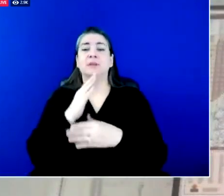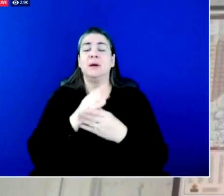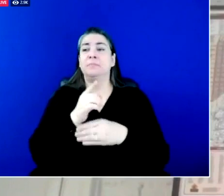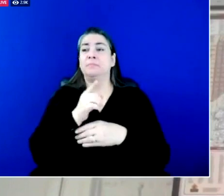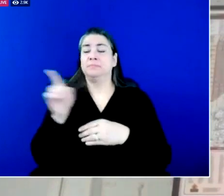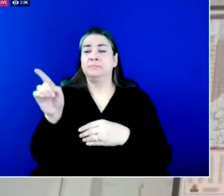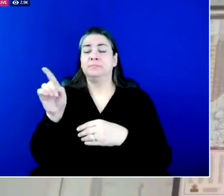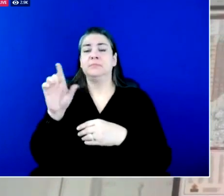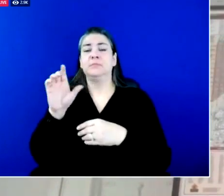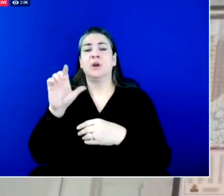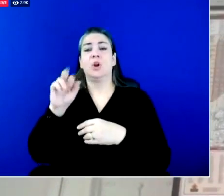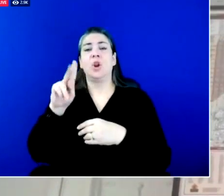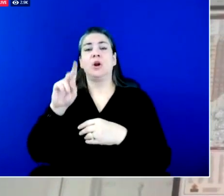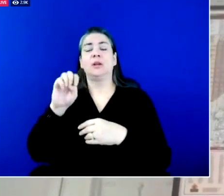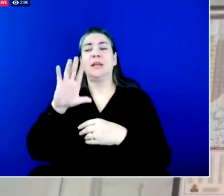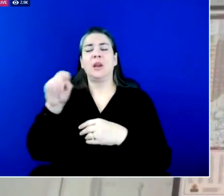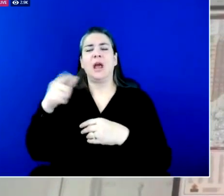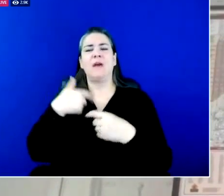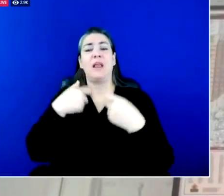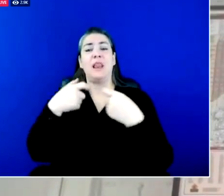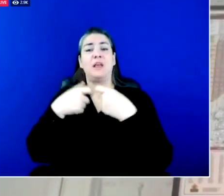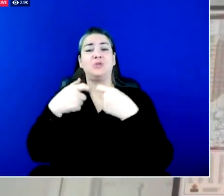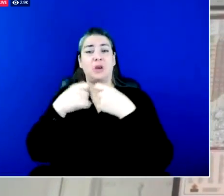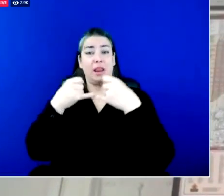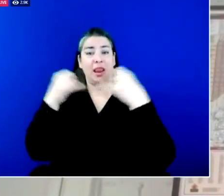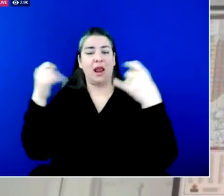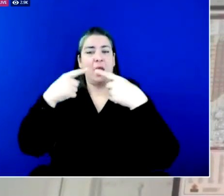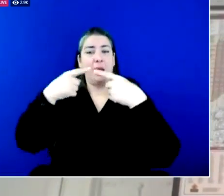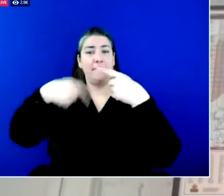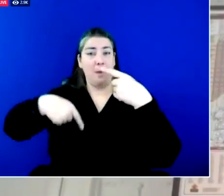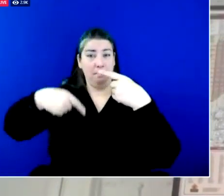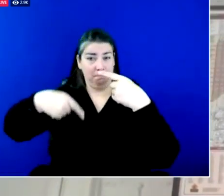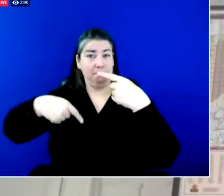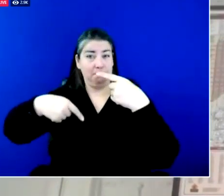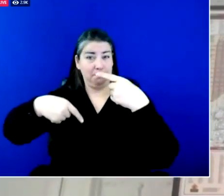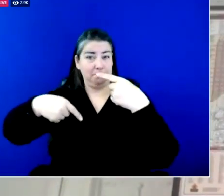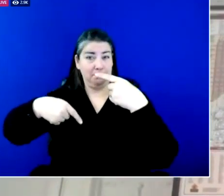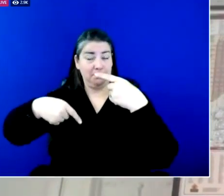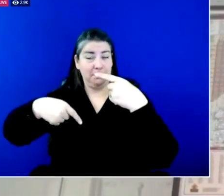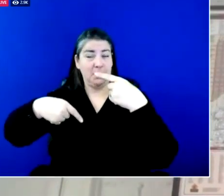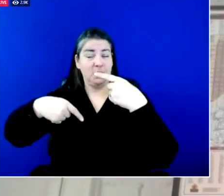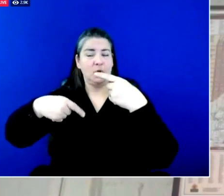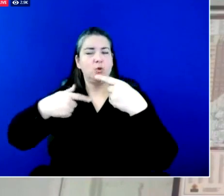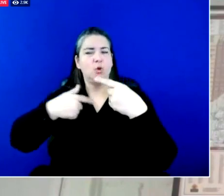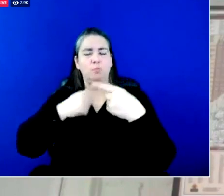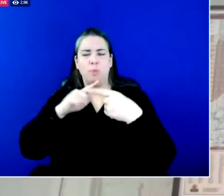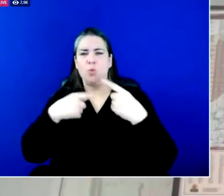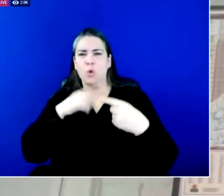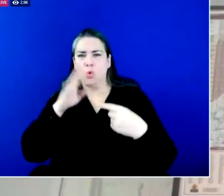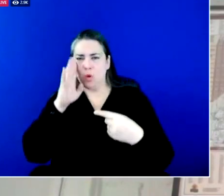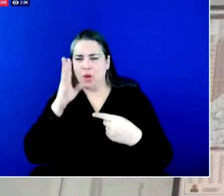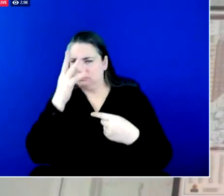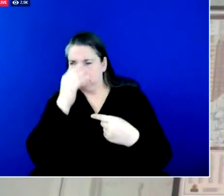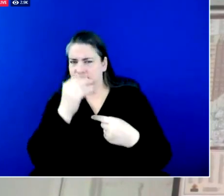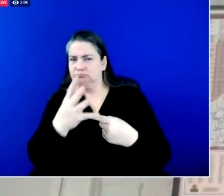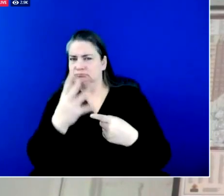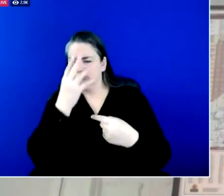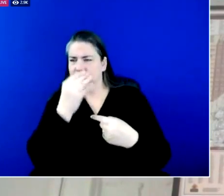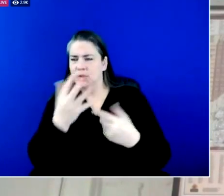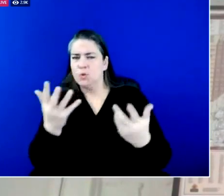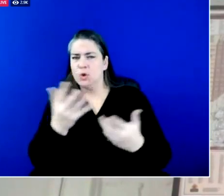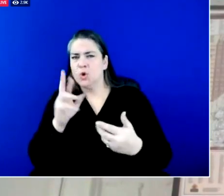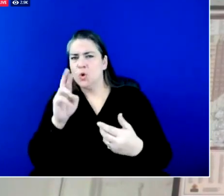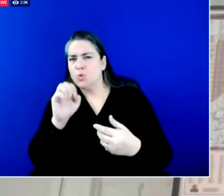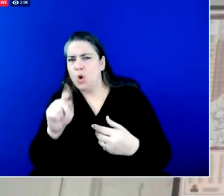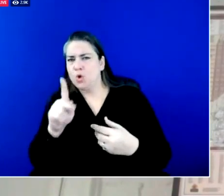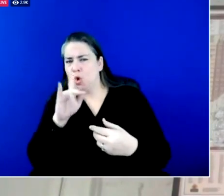as of nine o'clock we have online resources to keep you informed about road conditions and can you pull that